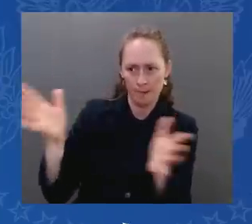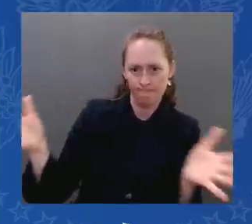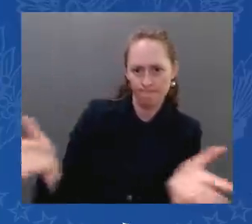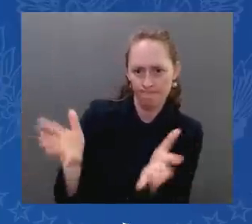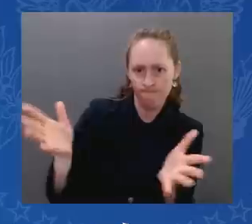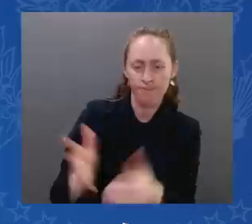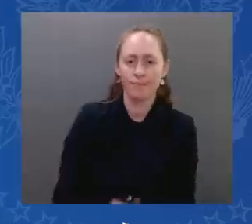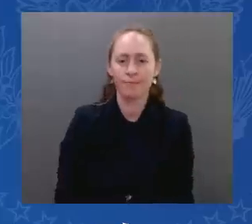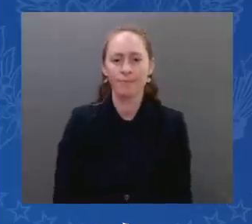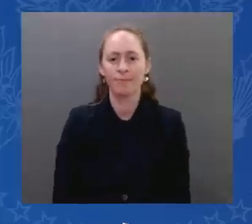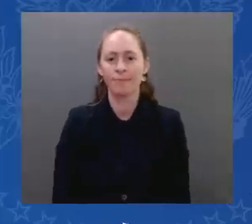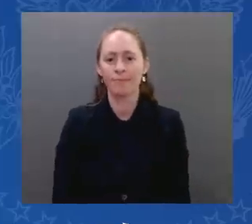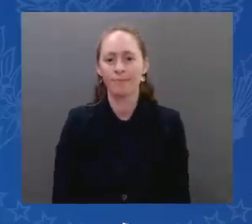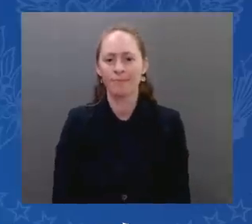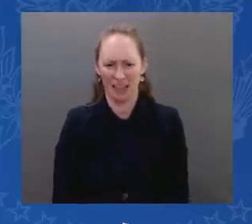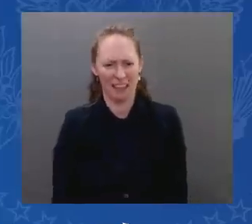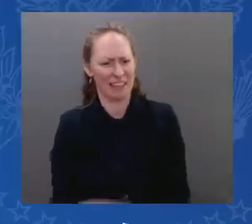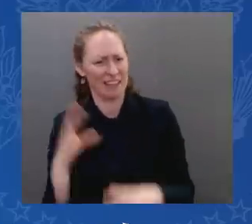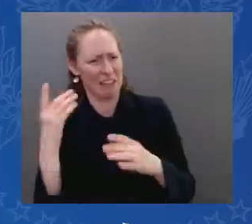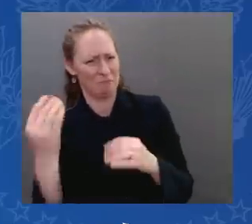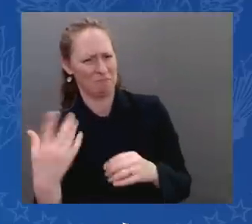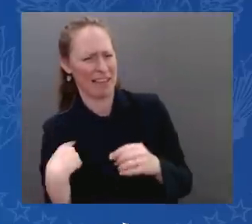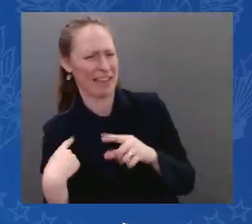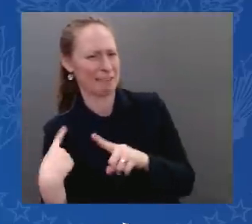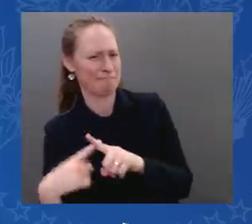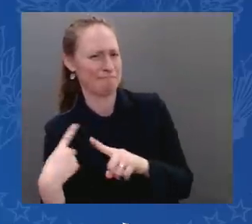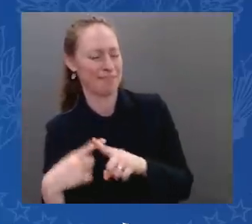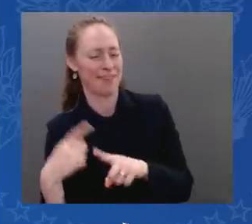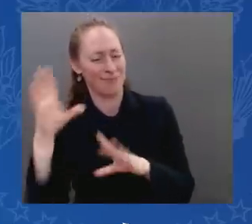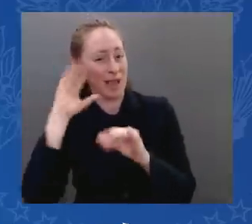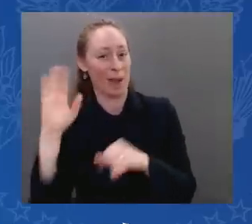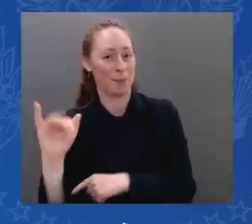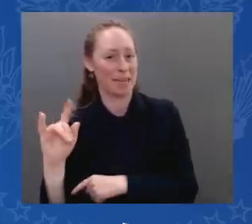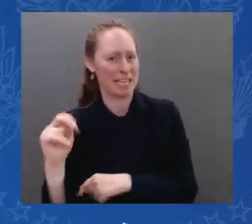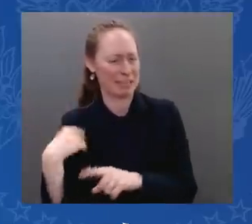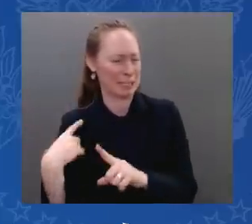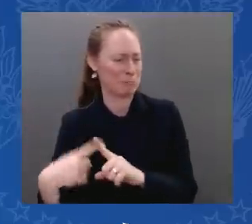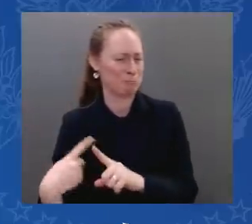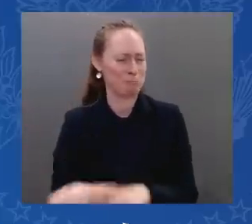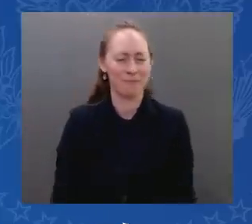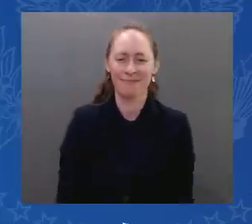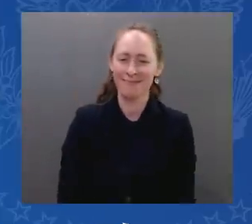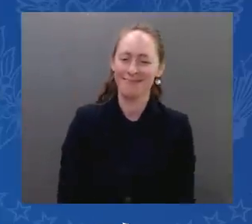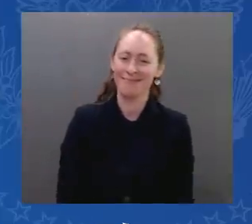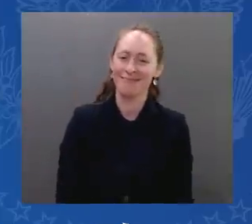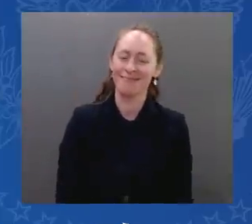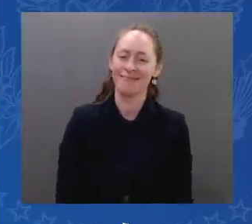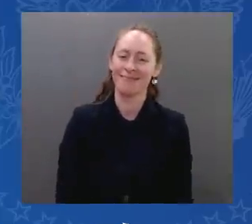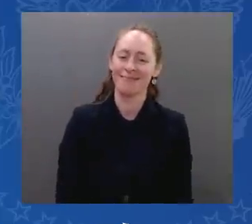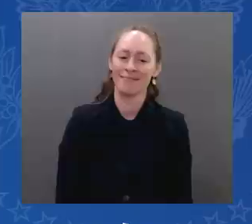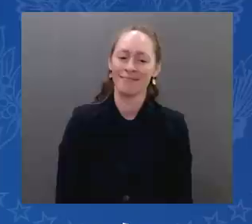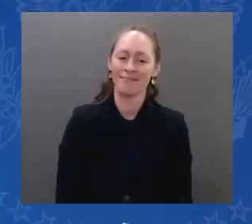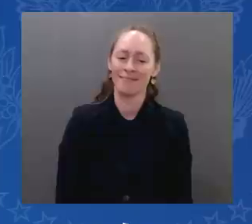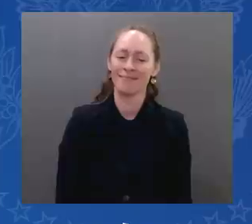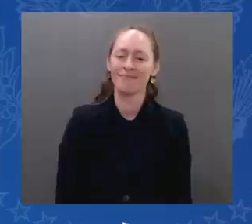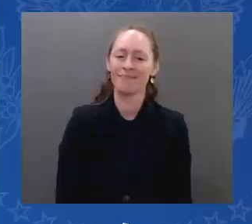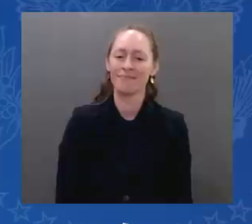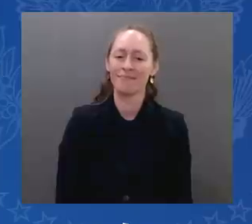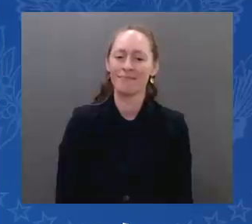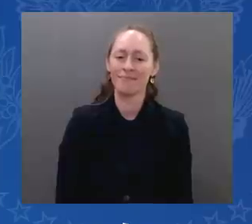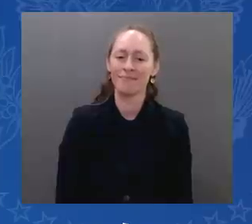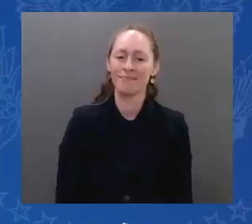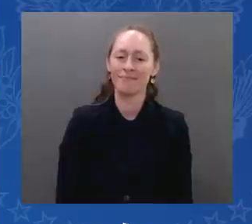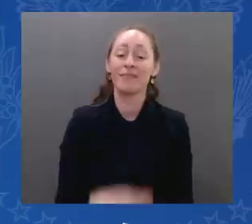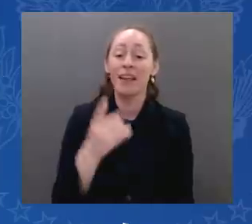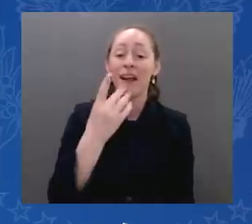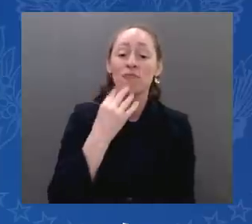And the next question will come from Ms. Tal Schneider from Times of Israel. Hi, hello. Thank you for